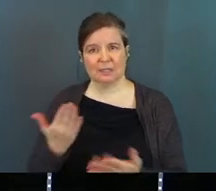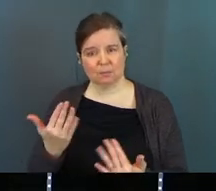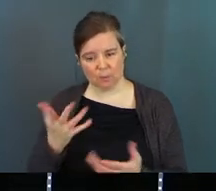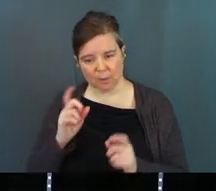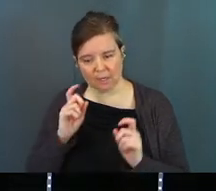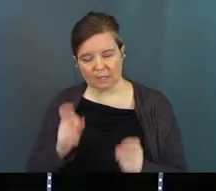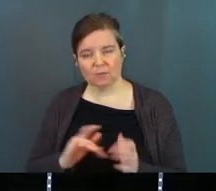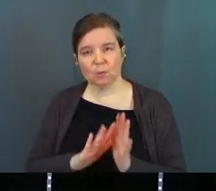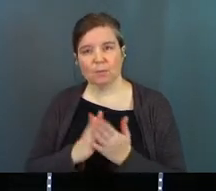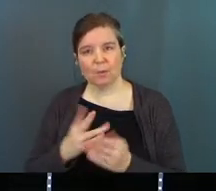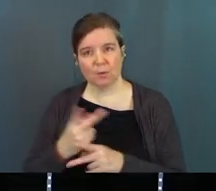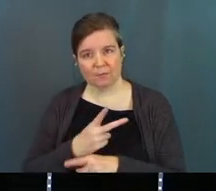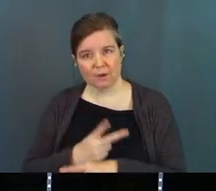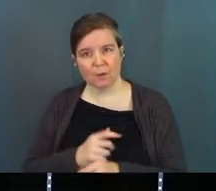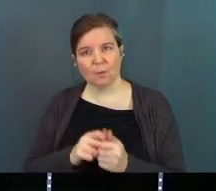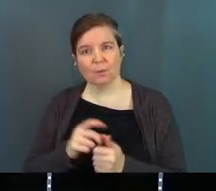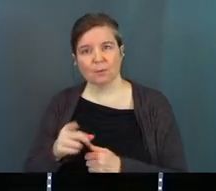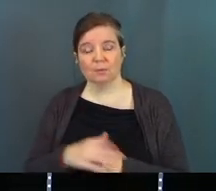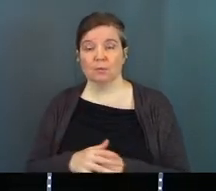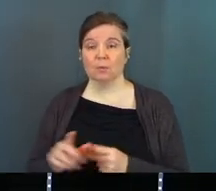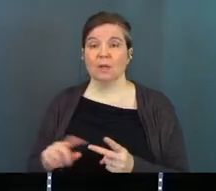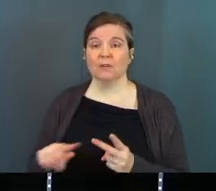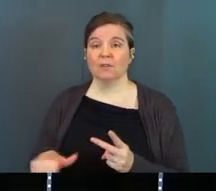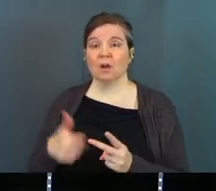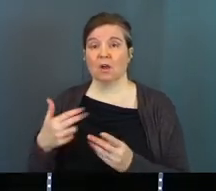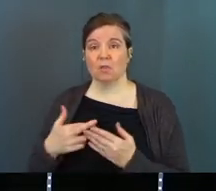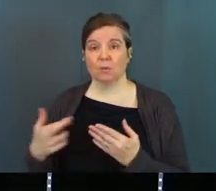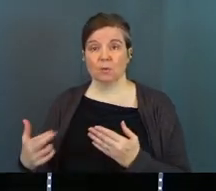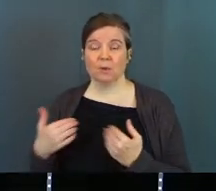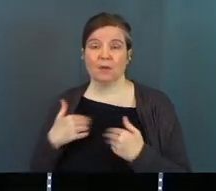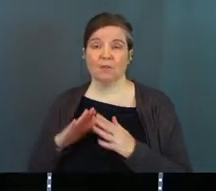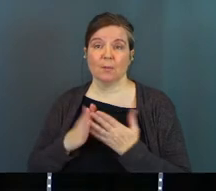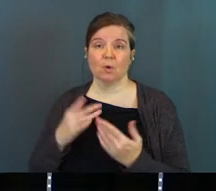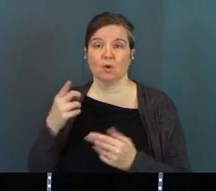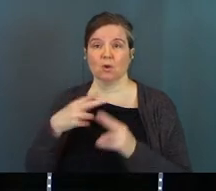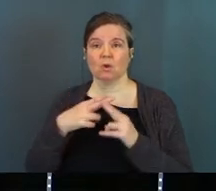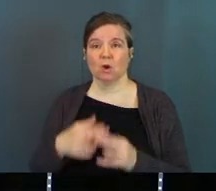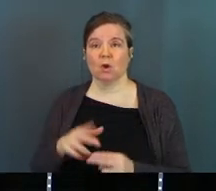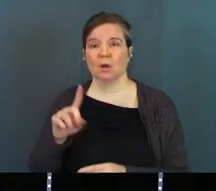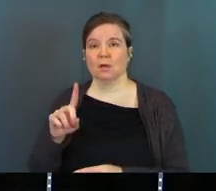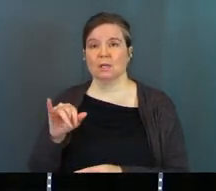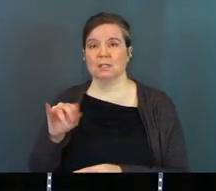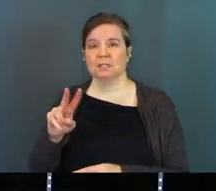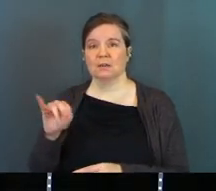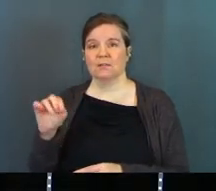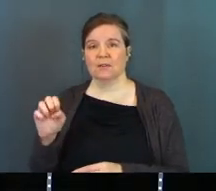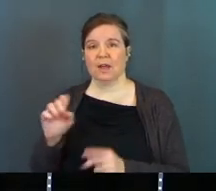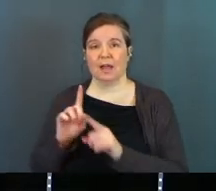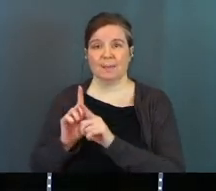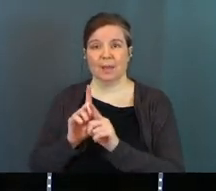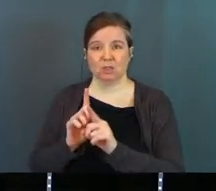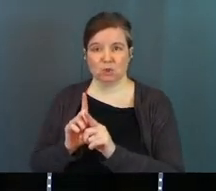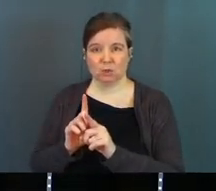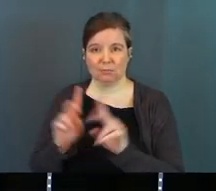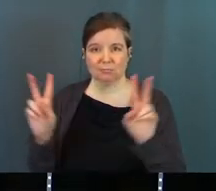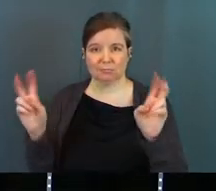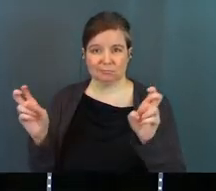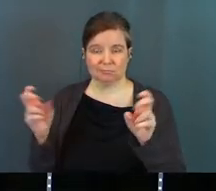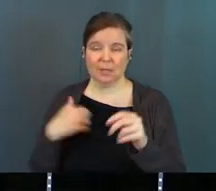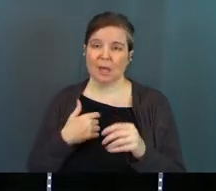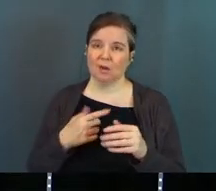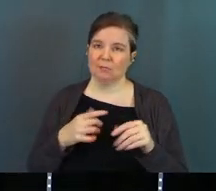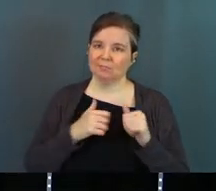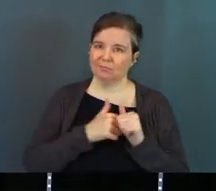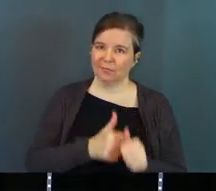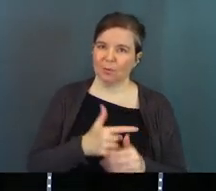We want to get you a Bible. We want to figure this out. We have other resources. We have a book out there called Divine Mentor that we're going to go through, and it actually goes along with what we're going to be teaching